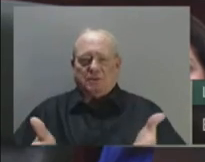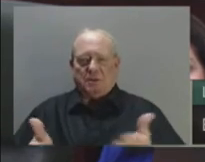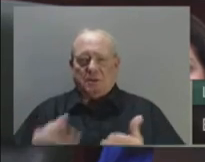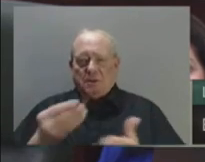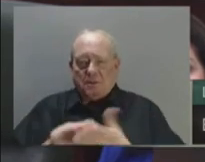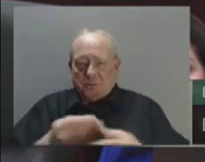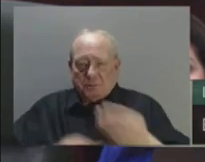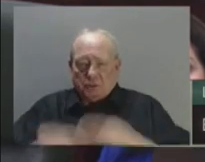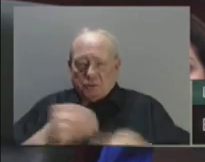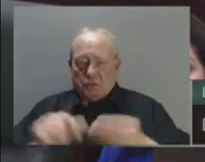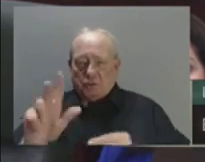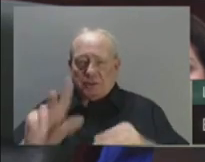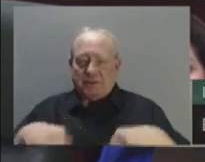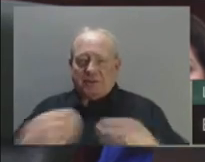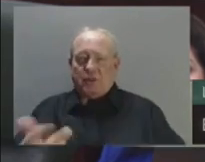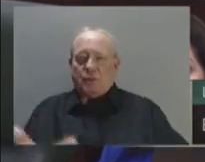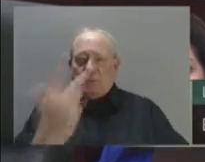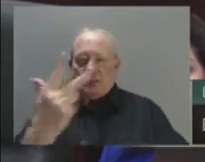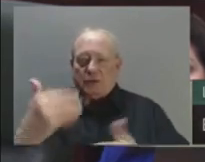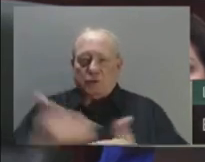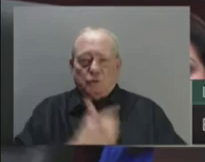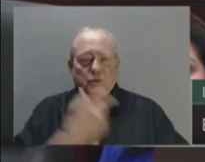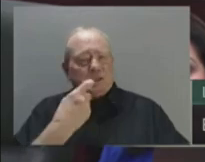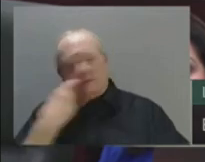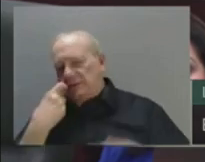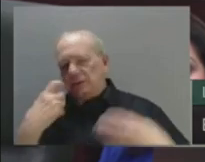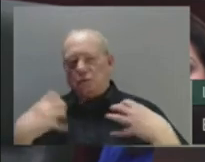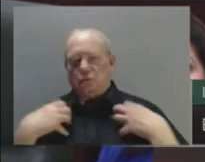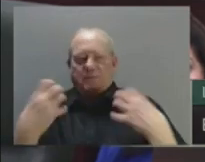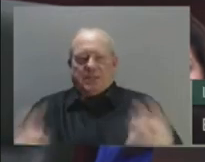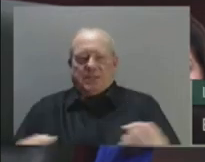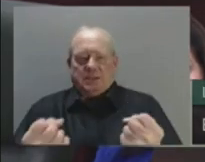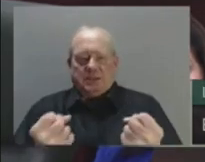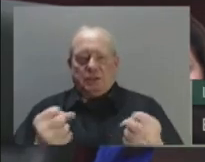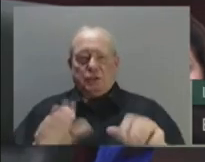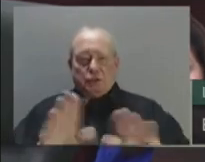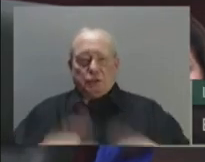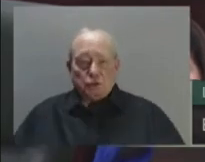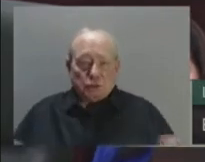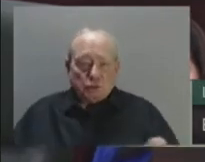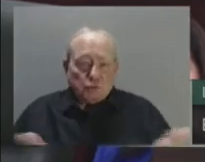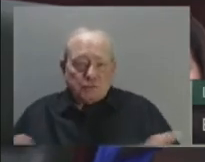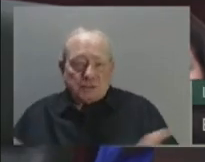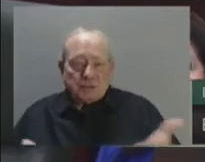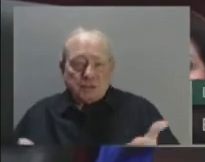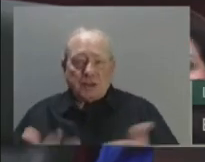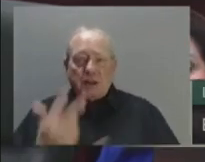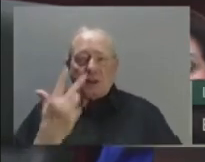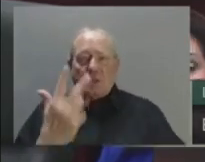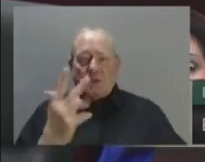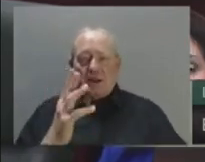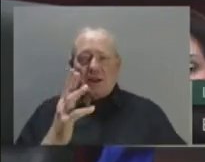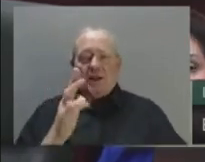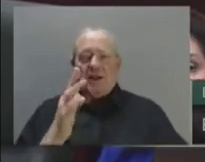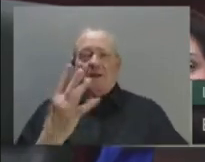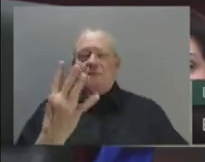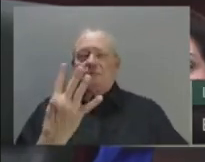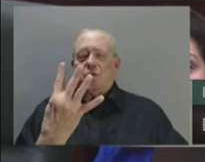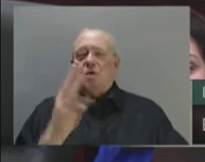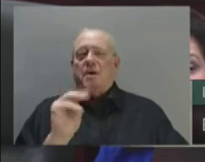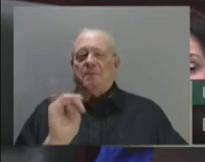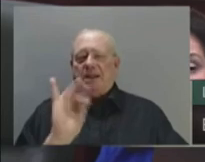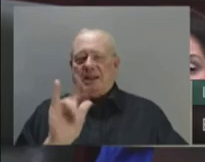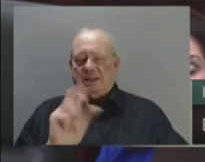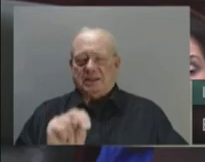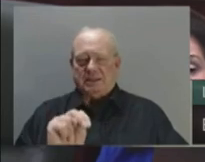in children's services, $4 million of adoption supports will make it easier for a child who needs a home to become part of a